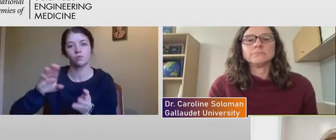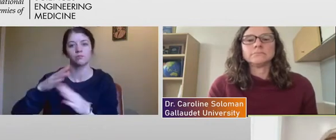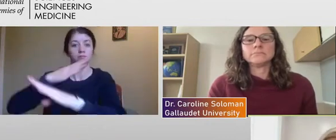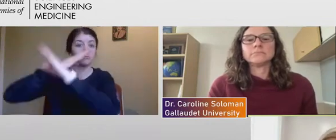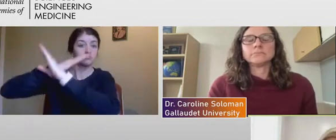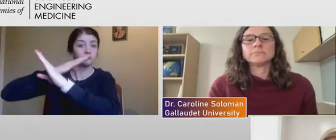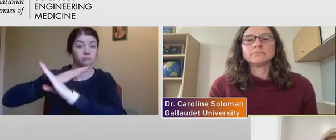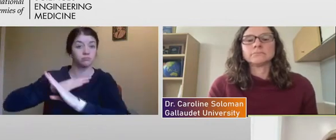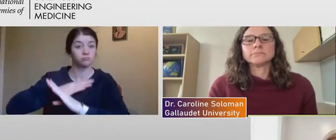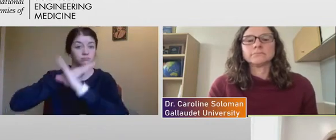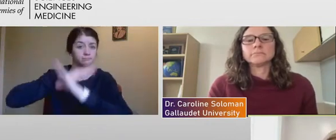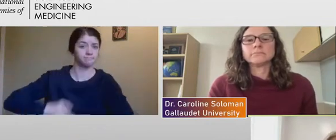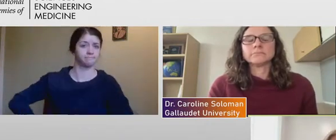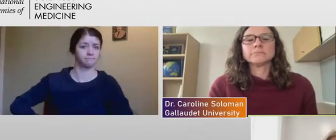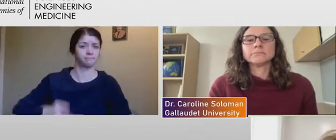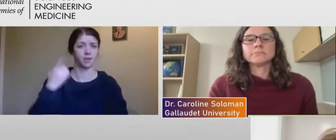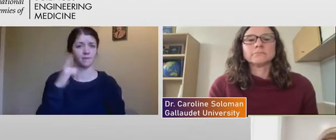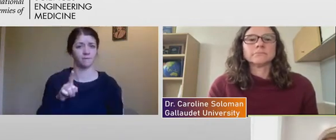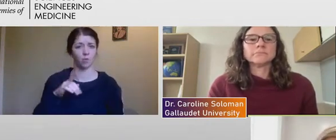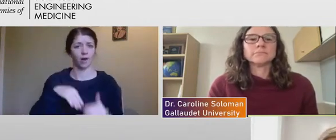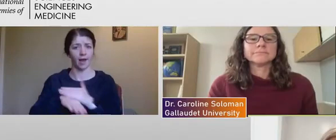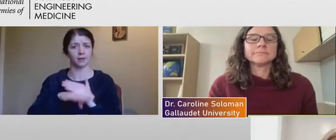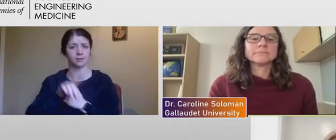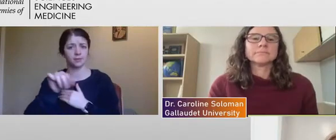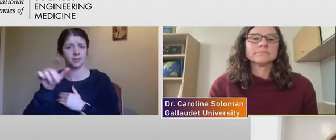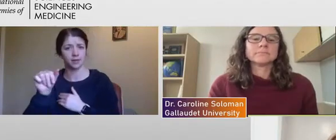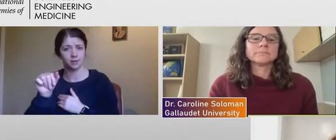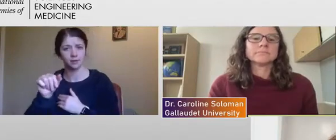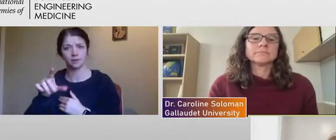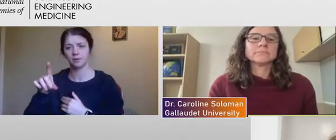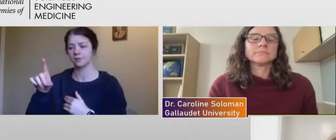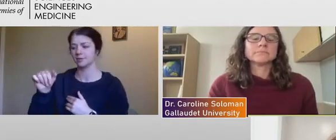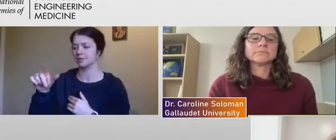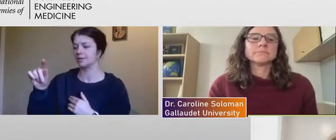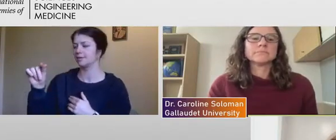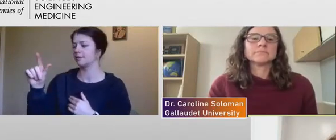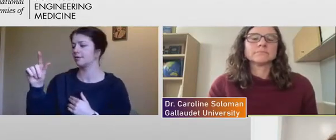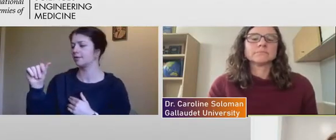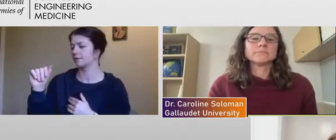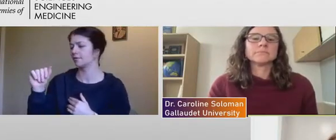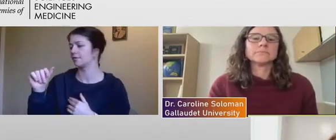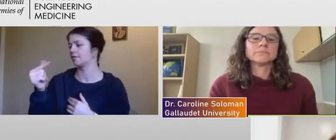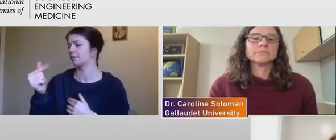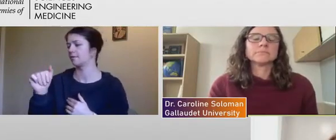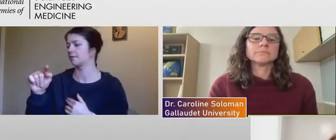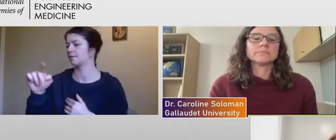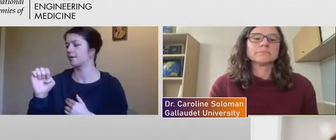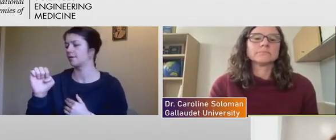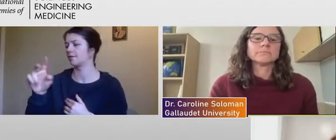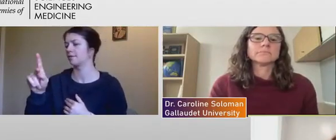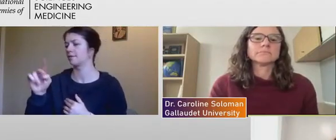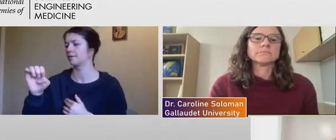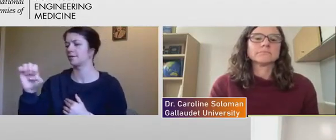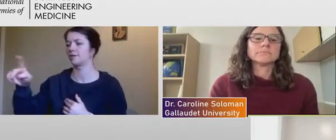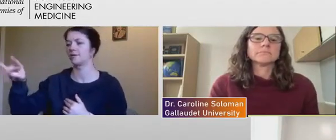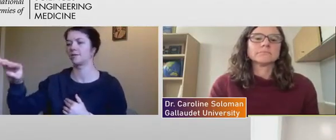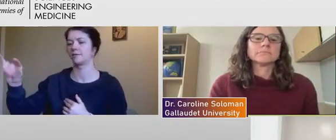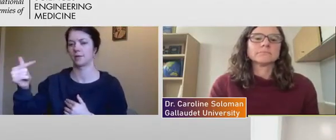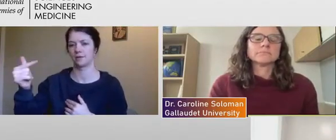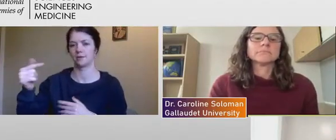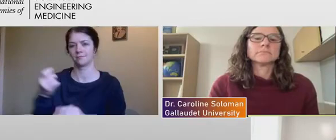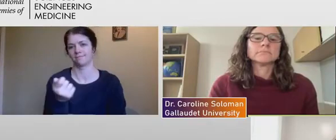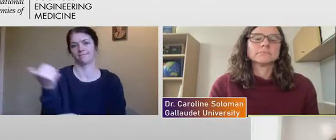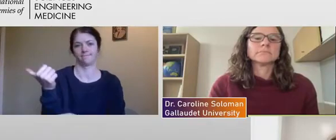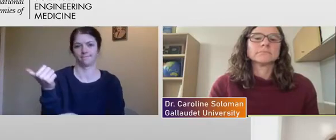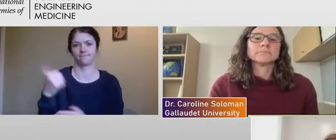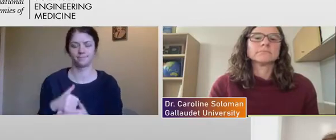to data, to remove data gatekeeping and accessibility is critical to that. Um, so, you know, in the